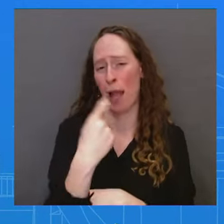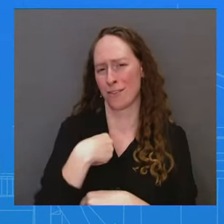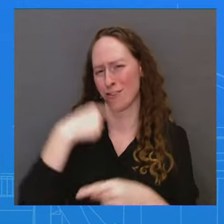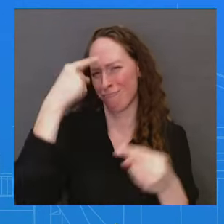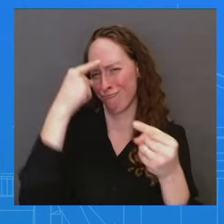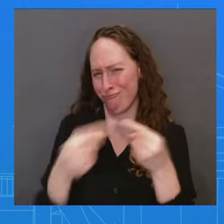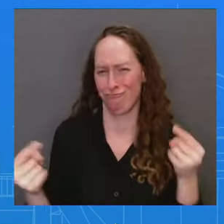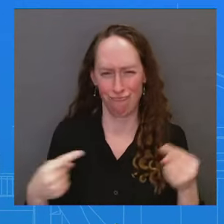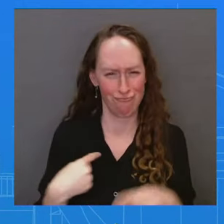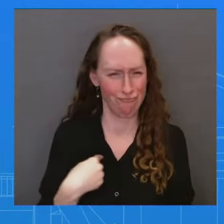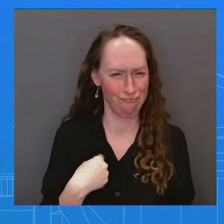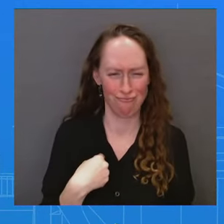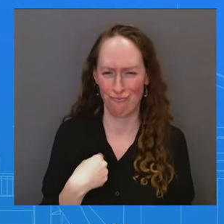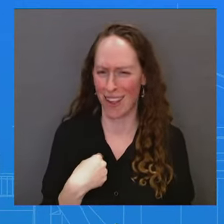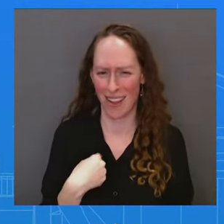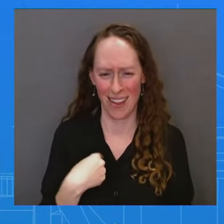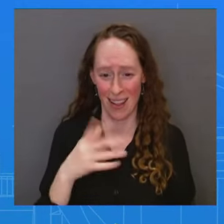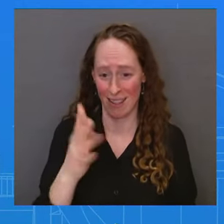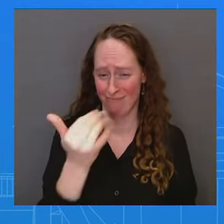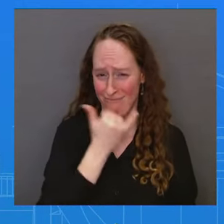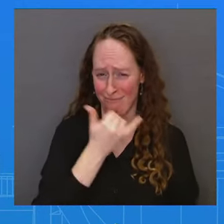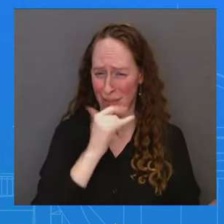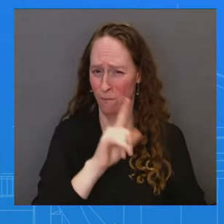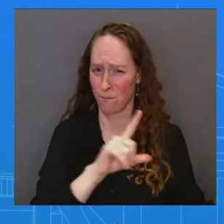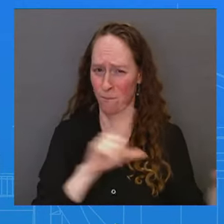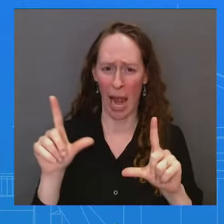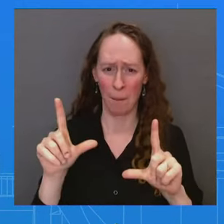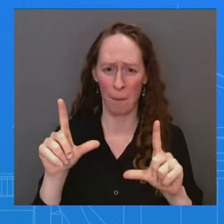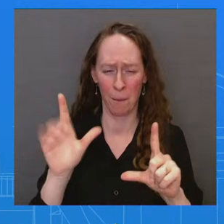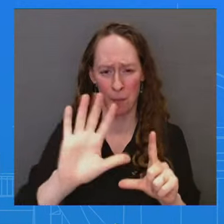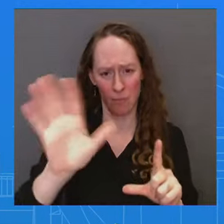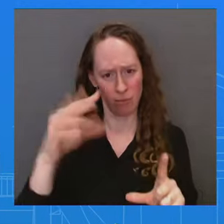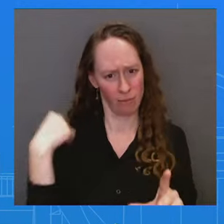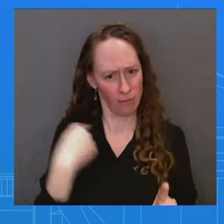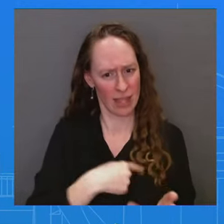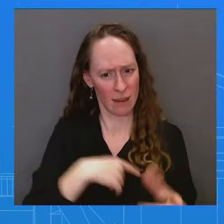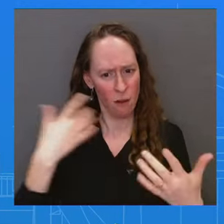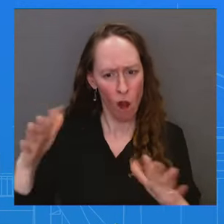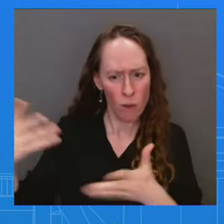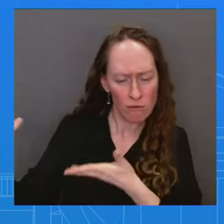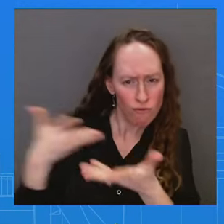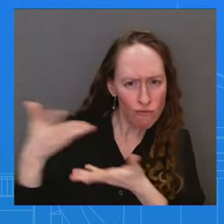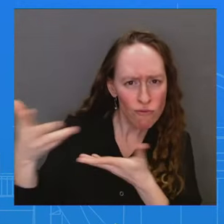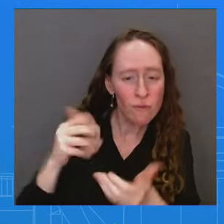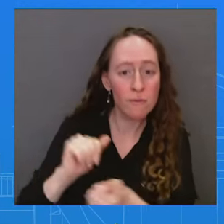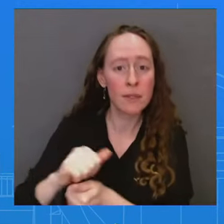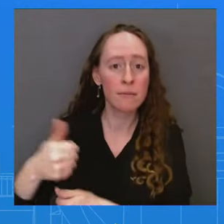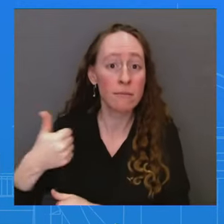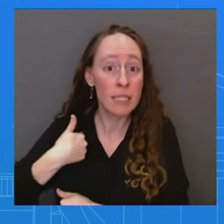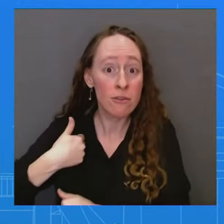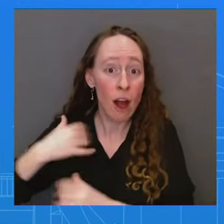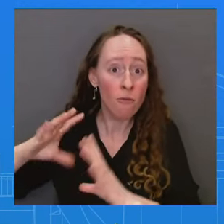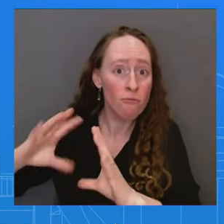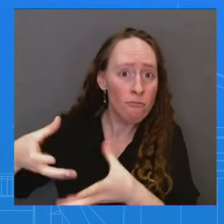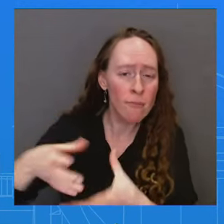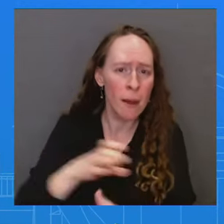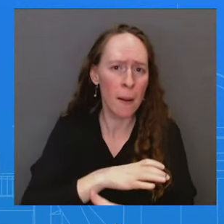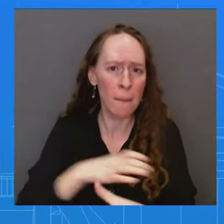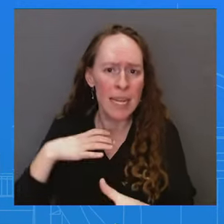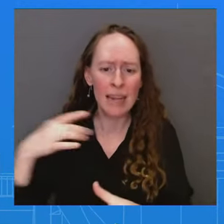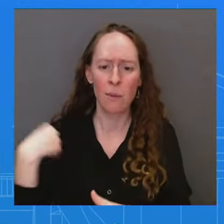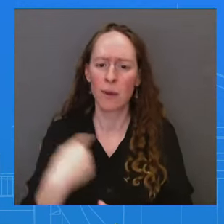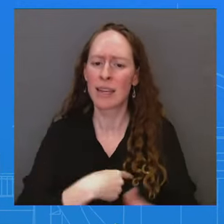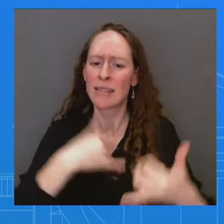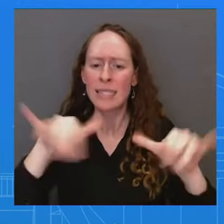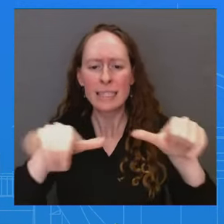with the members of Congress and the kind of foreign military assistance that we're providing. We are in constant touch with our Israeli counterparts, as I've said